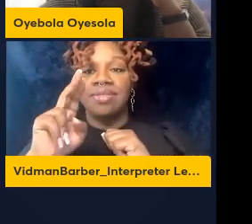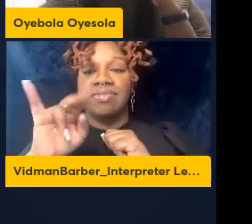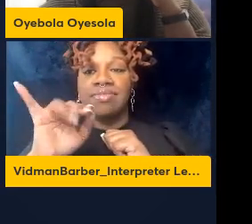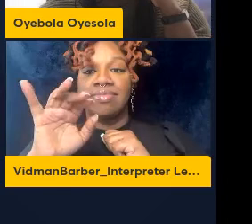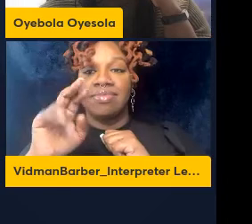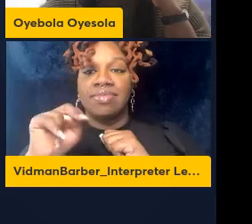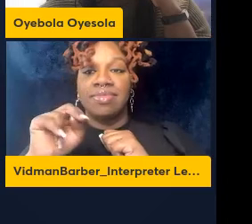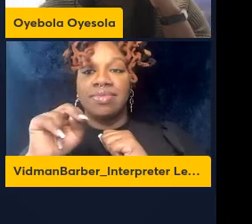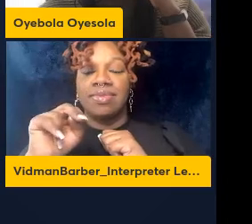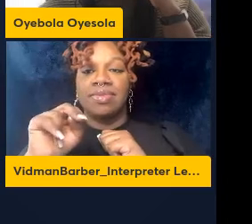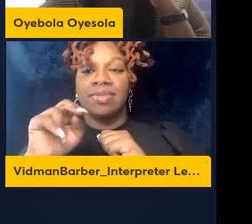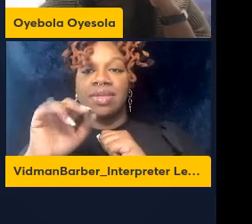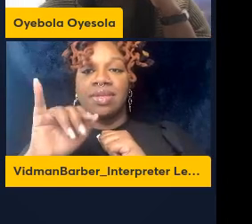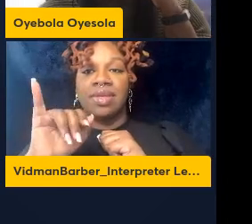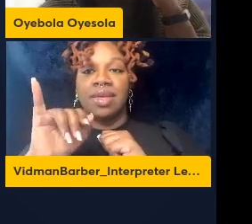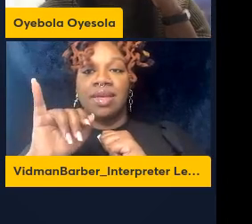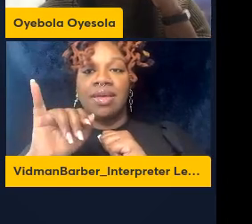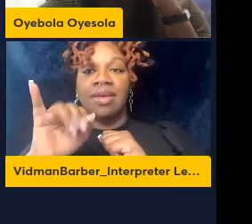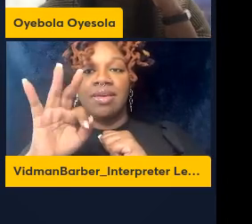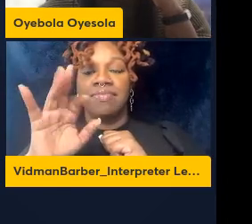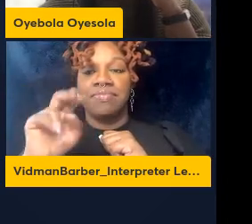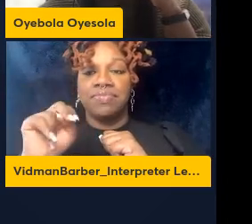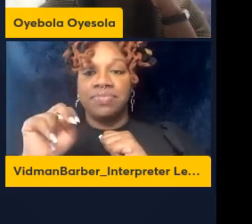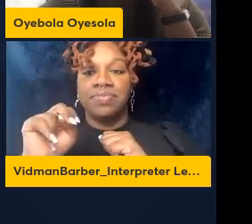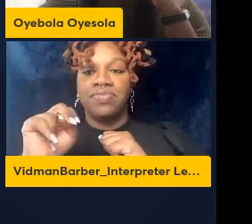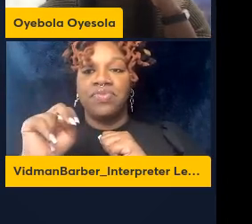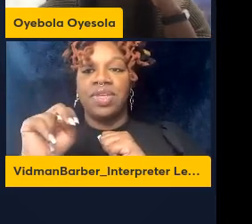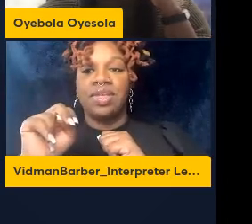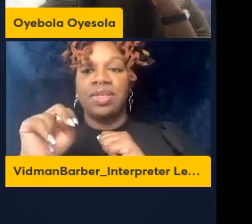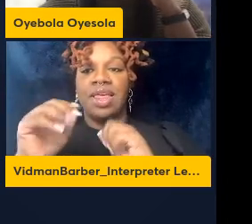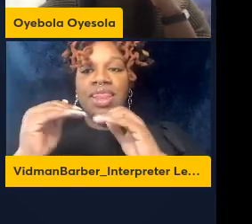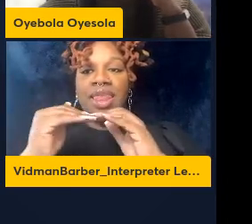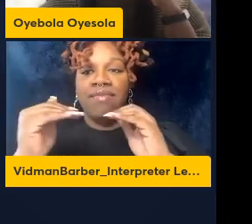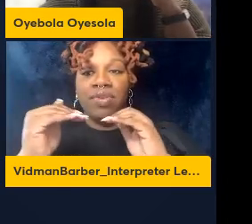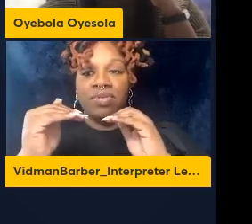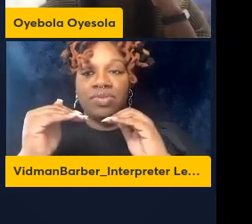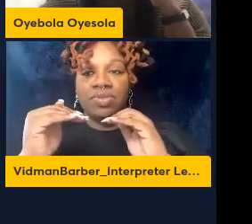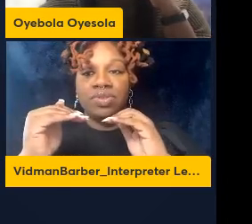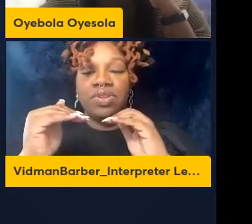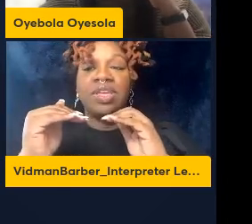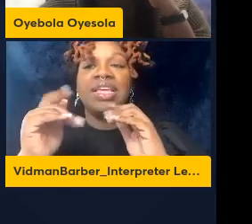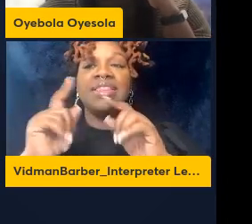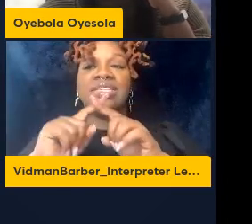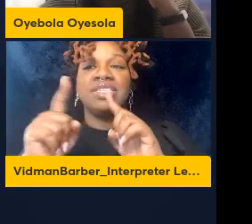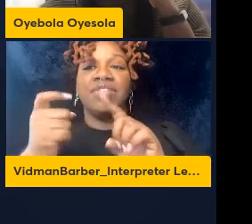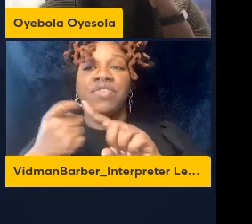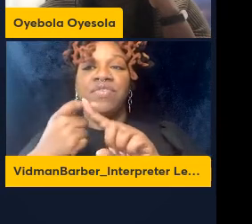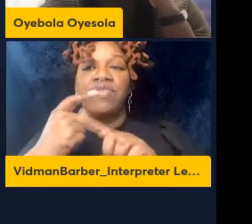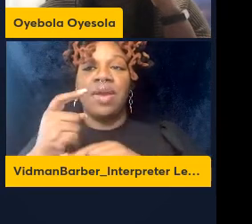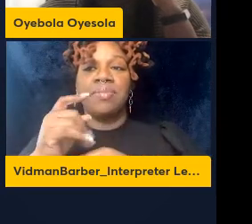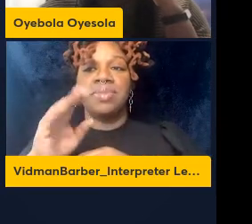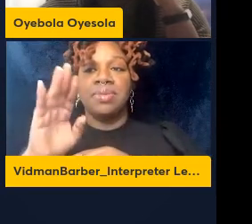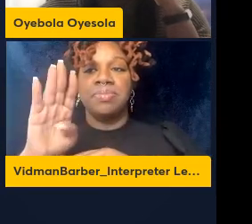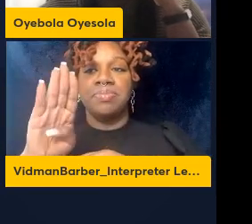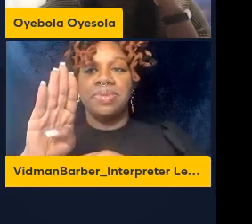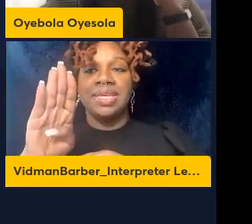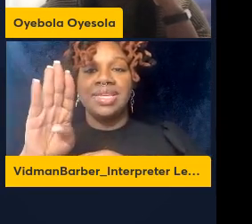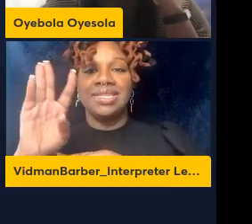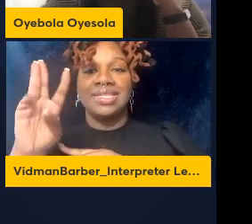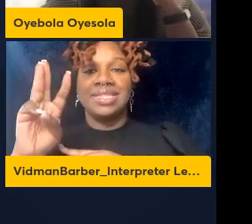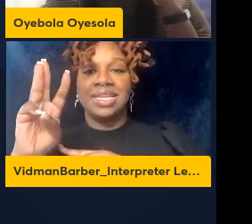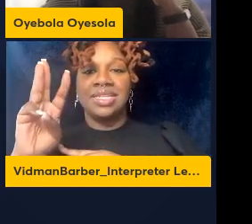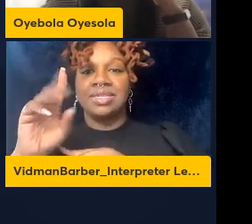infected and that looks different from what we see in the B6 mice and nothing really came up for